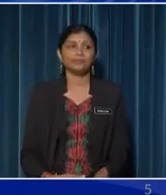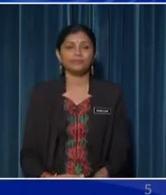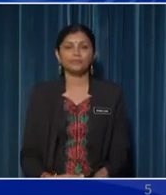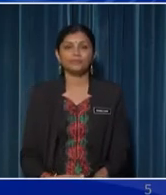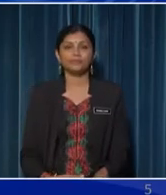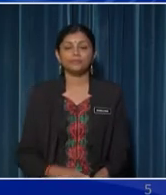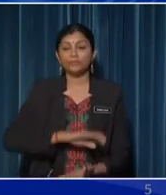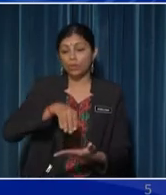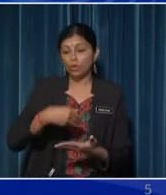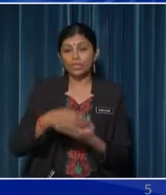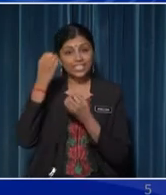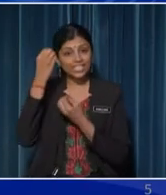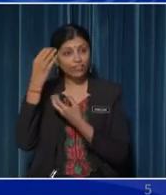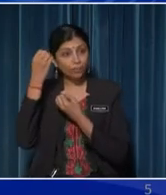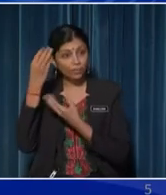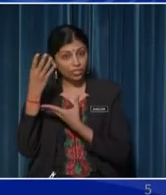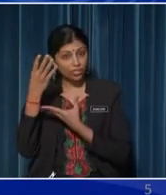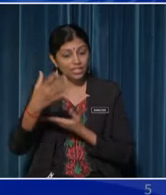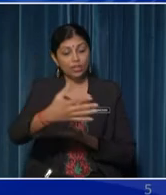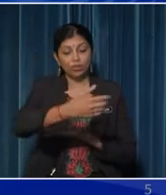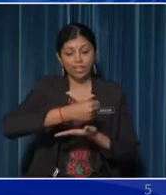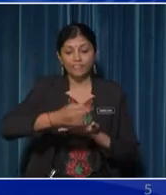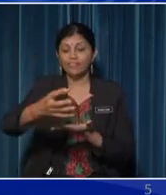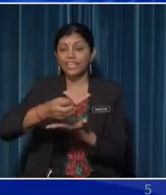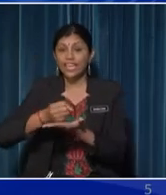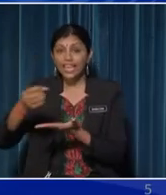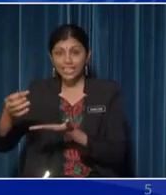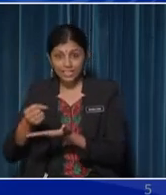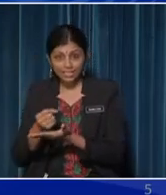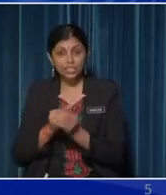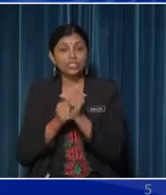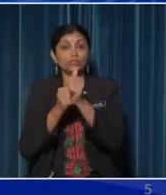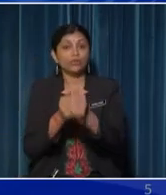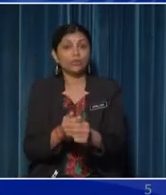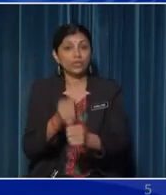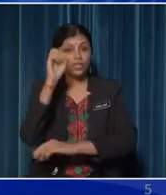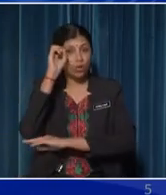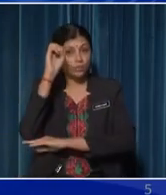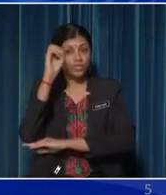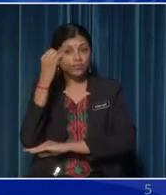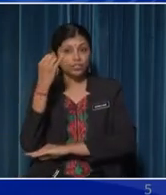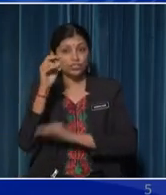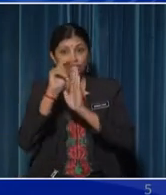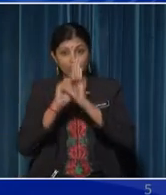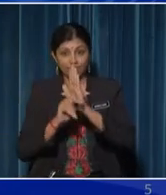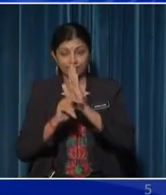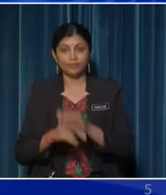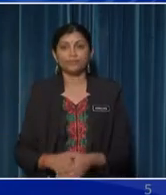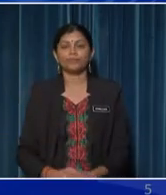All this information that we have gathered is based on our observation of the durian